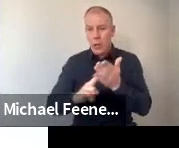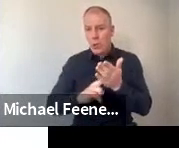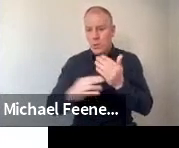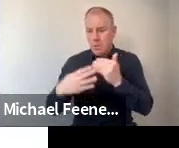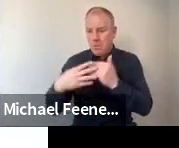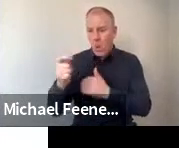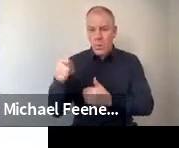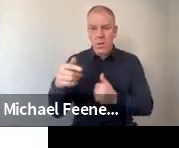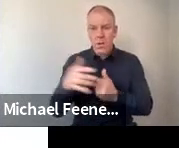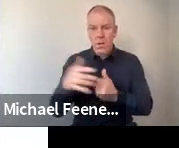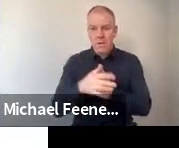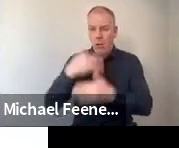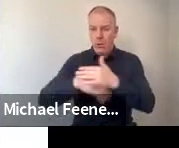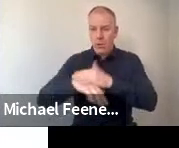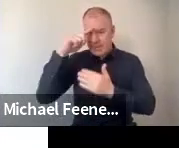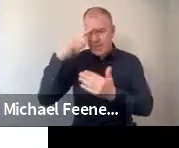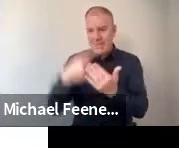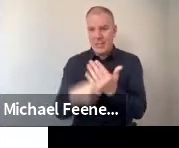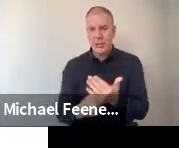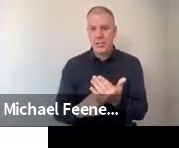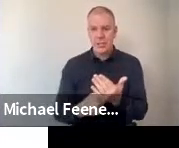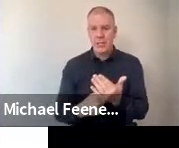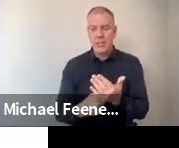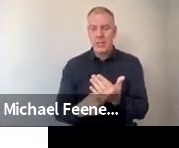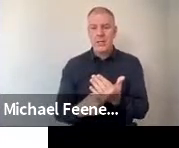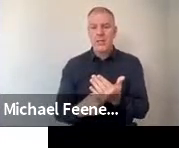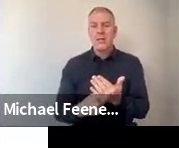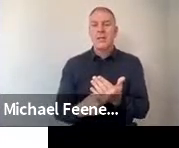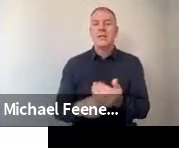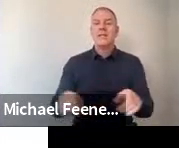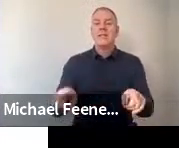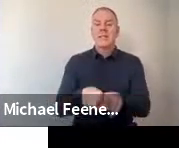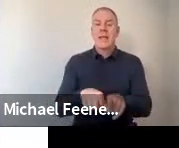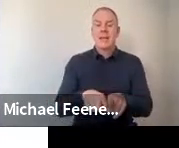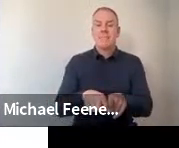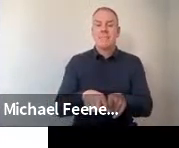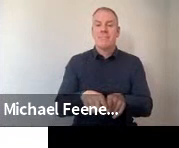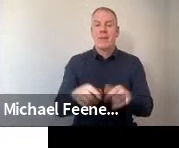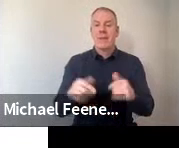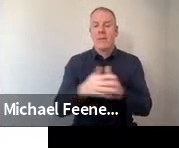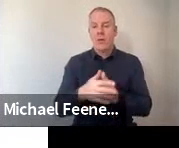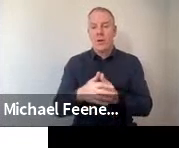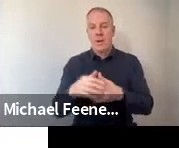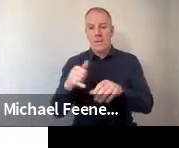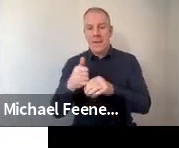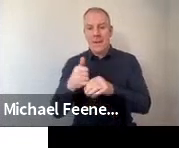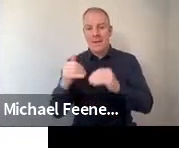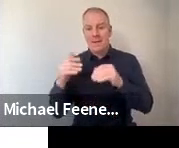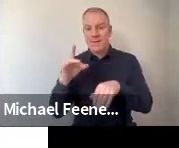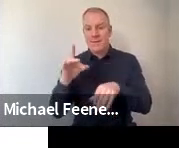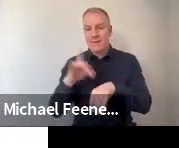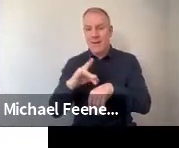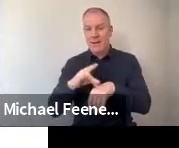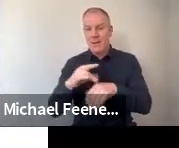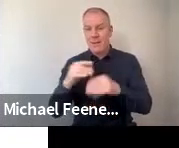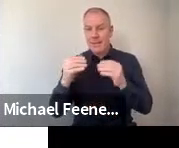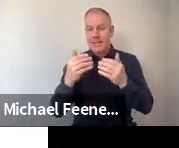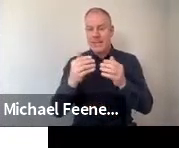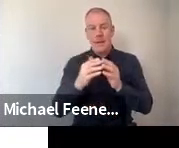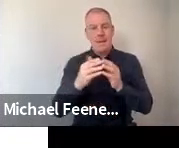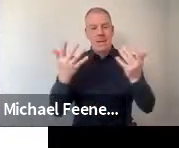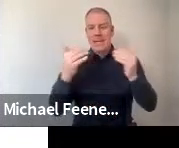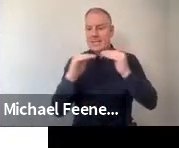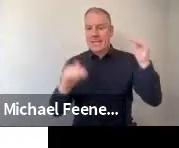most in government decision-making, which was equal with advice from medical doctors. But the gap was biggest on scientific